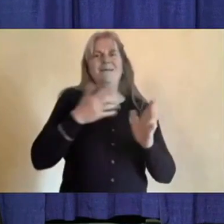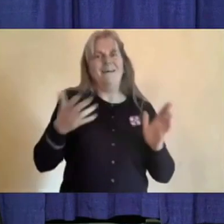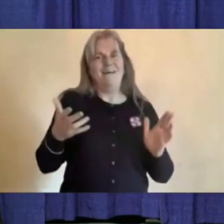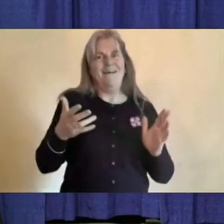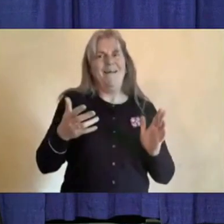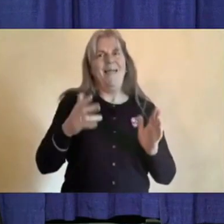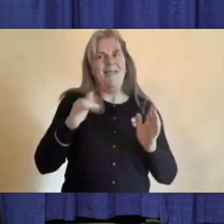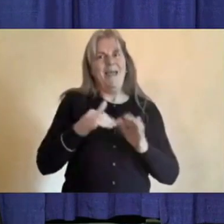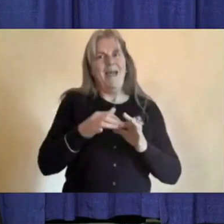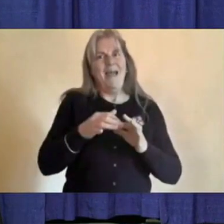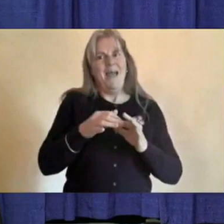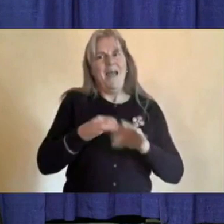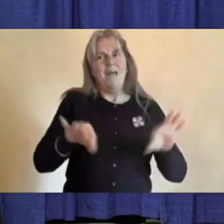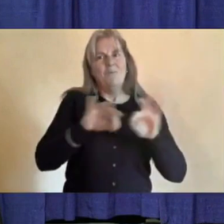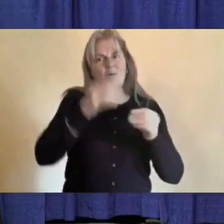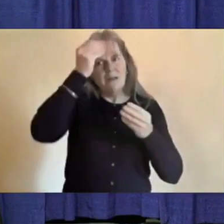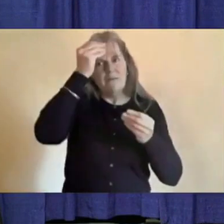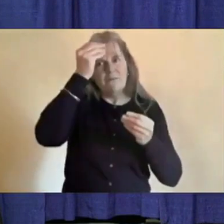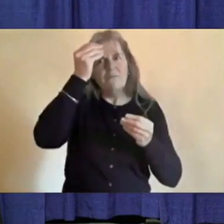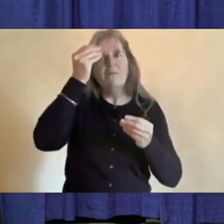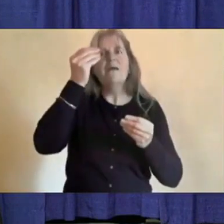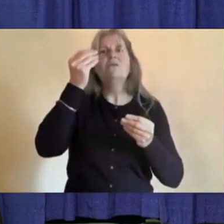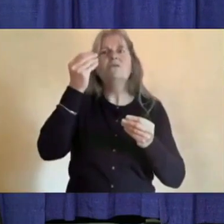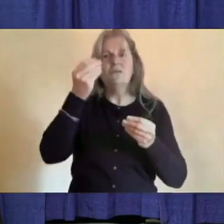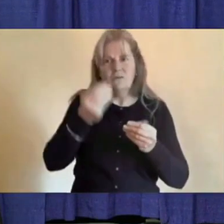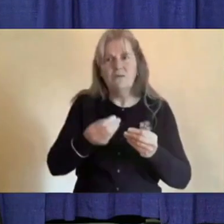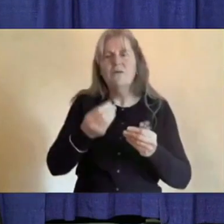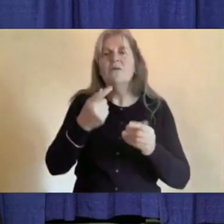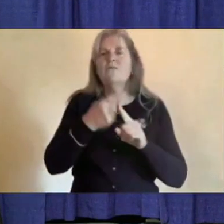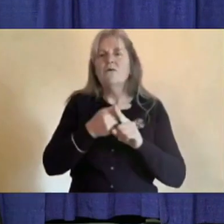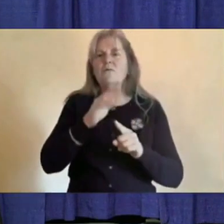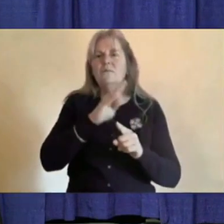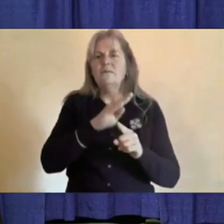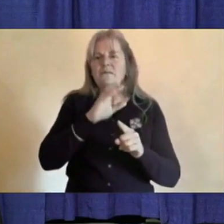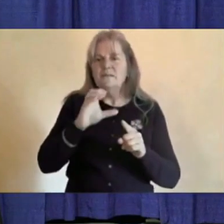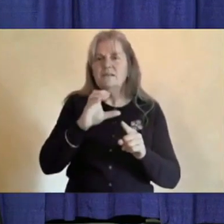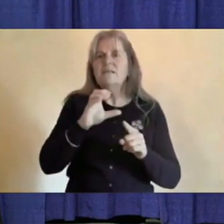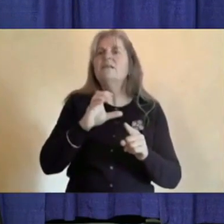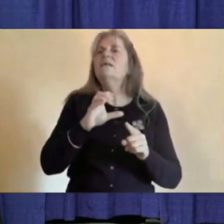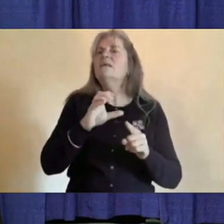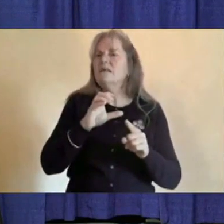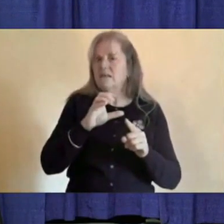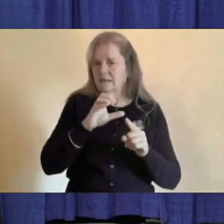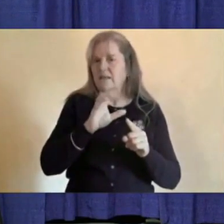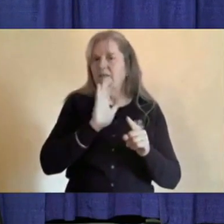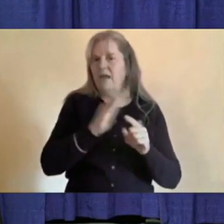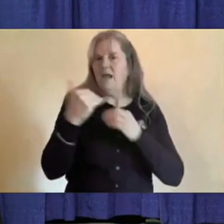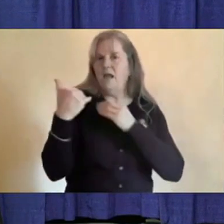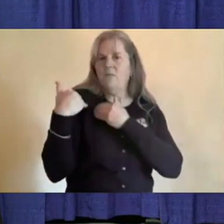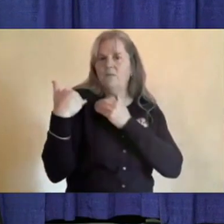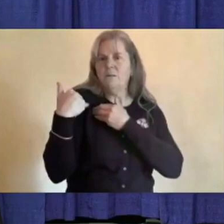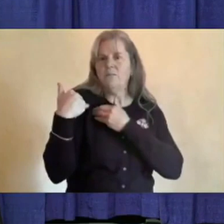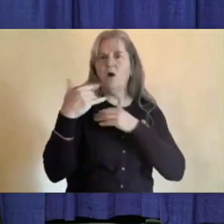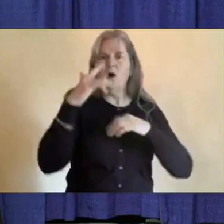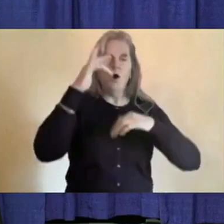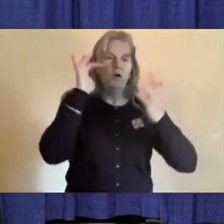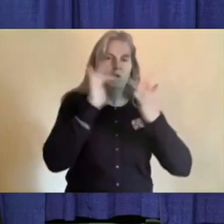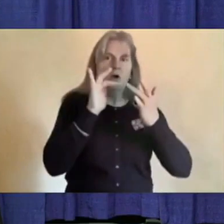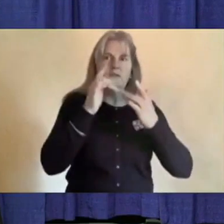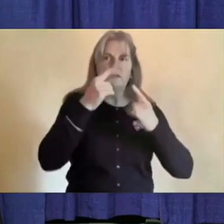paramount importance to YCDC and community nursing who are responsible for all the contact tracing and territory.